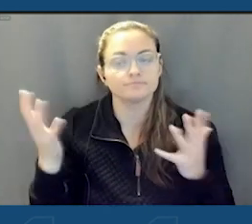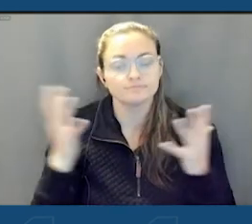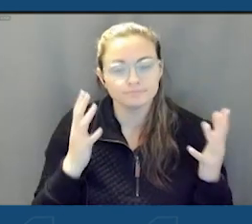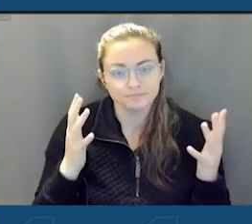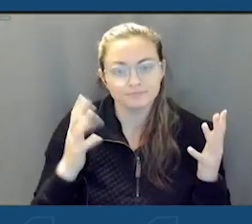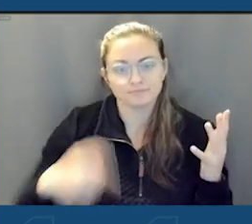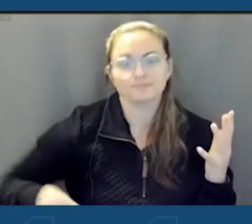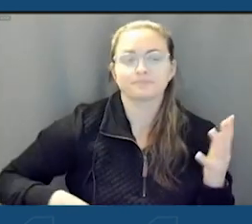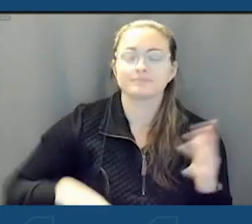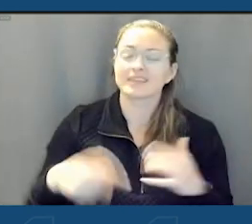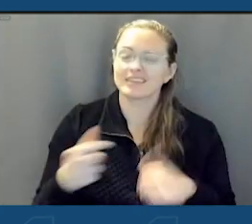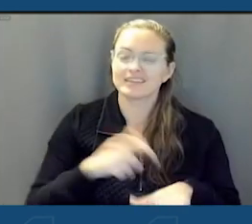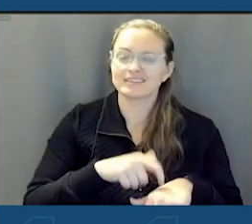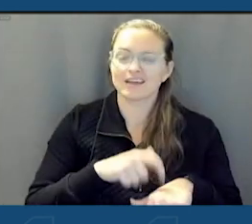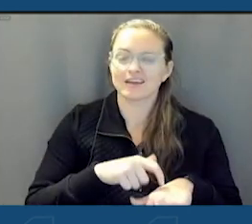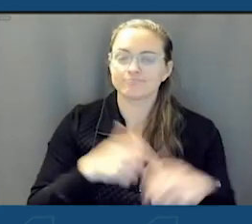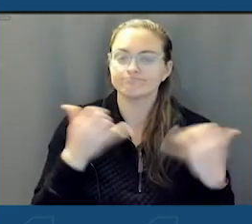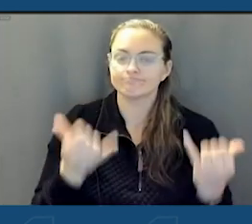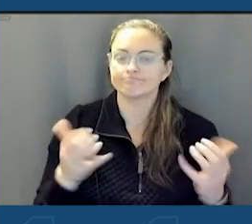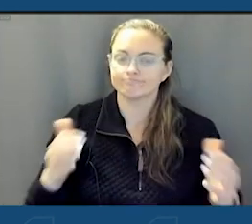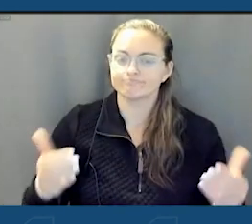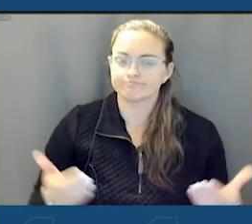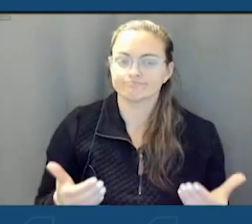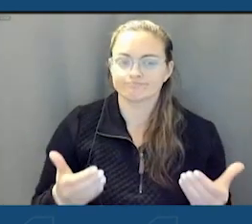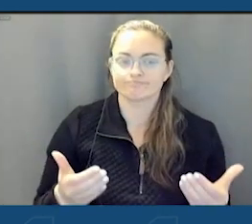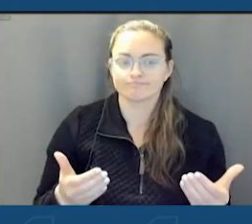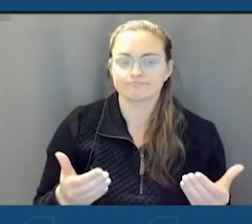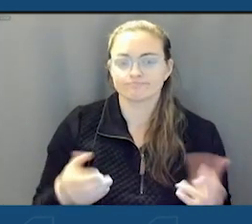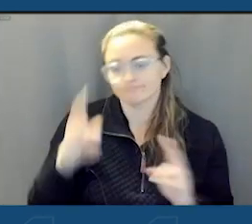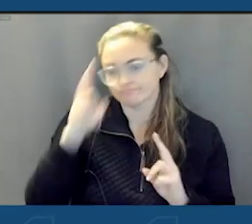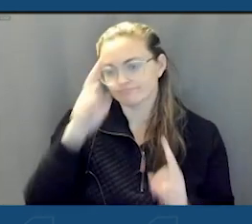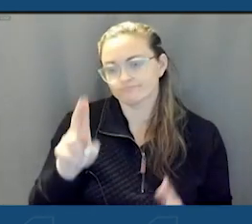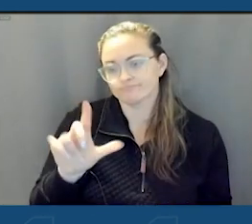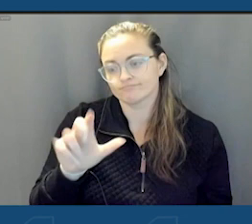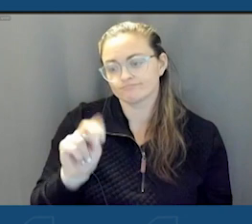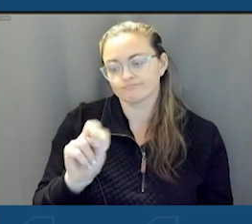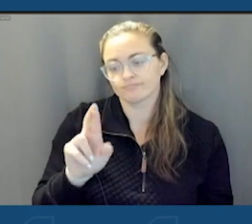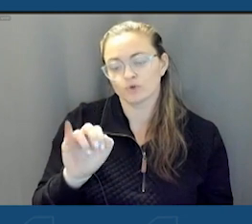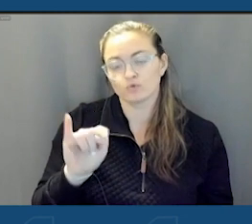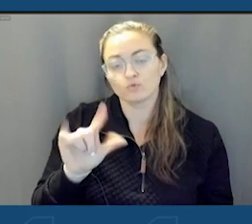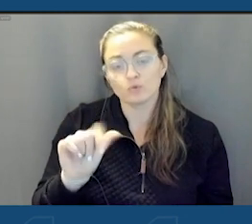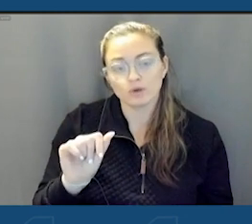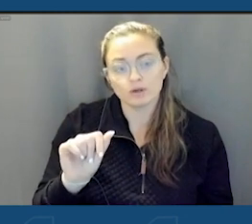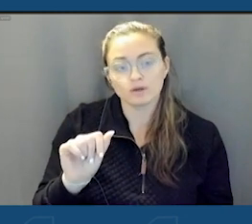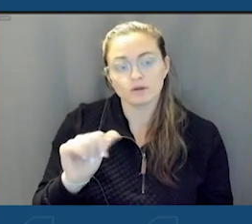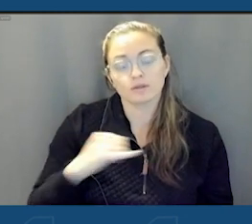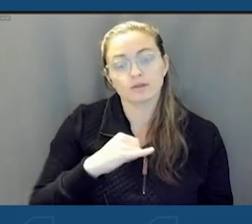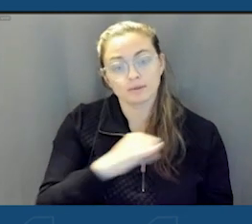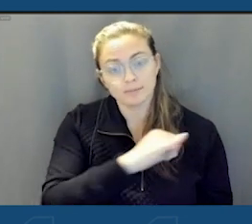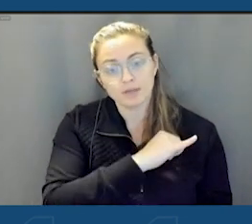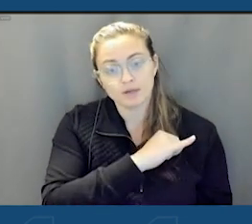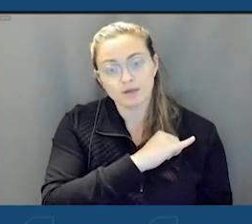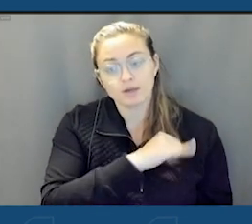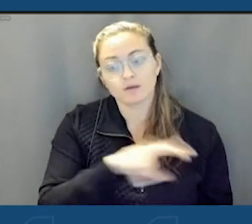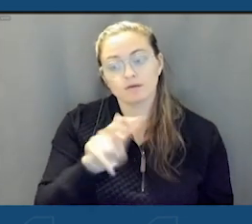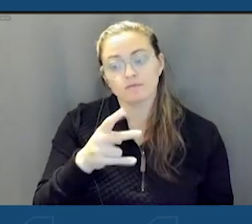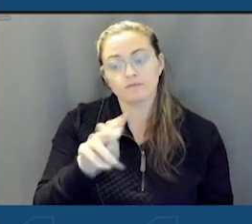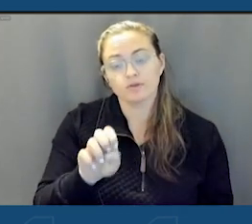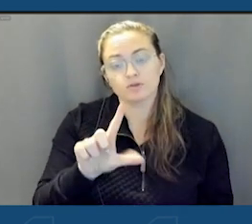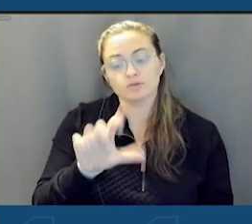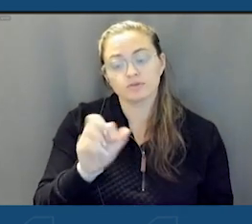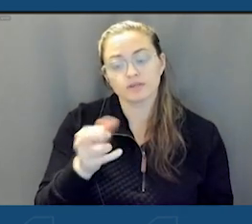At this time, I would like to introduce honorable Lynn Ruda, who is the mayor of the village of Lancaster.